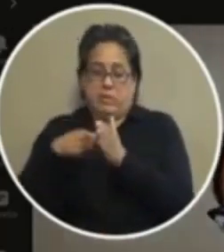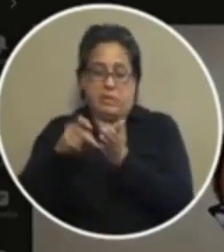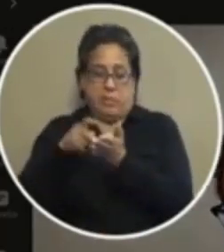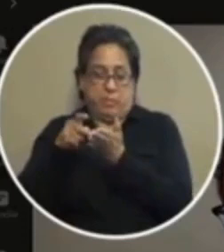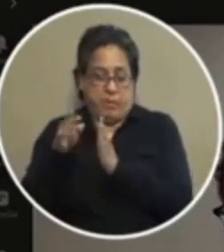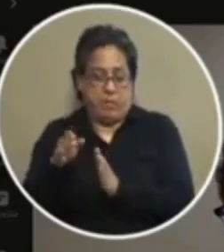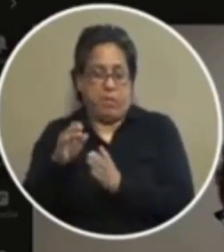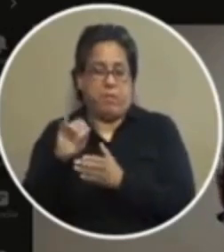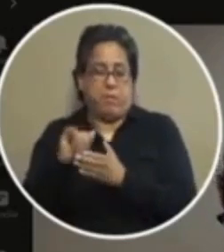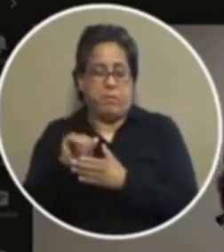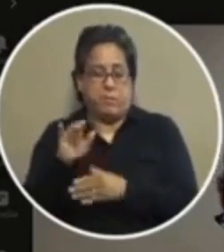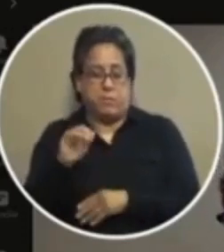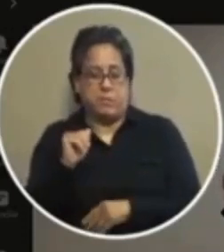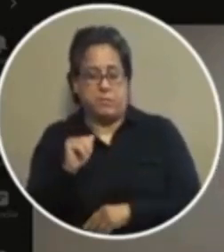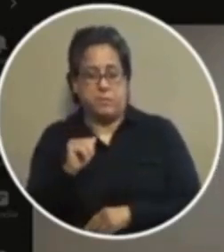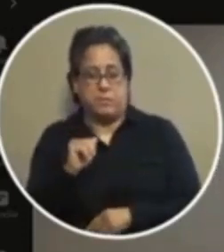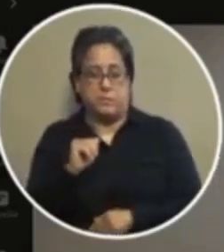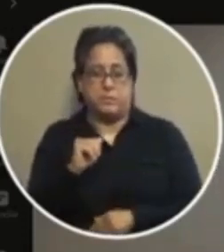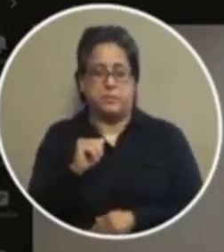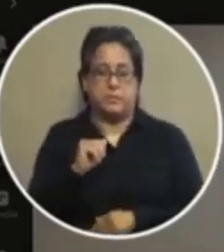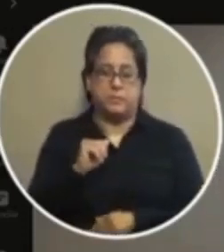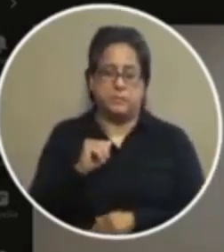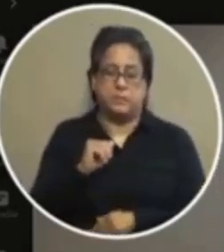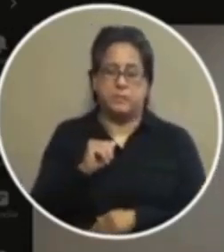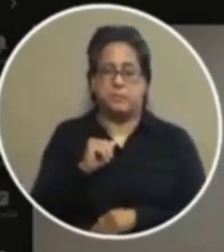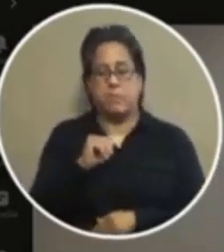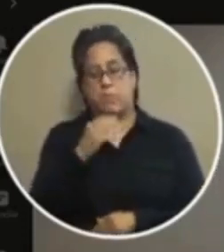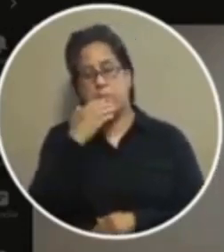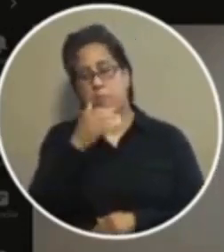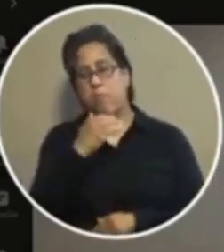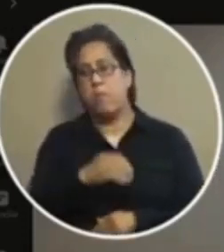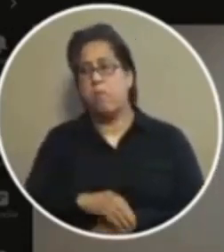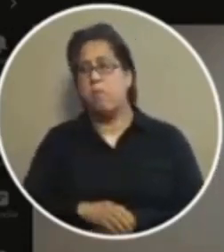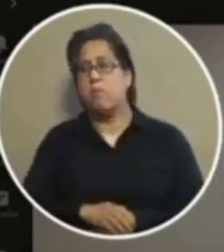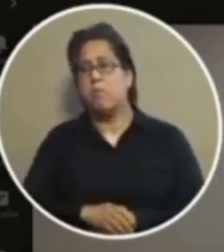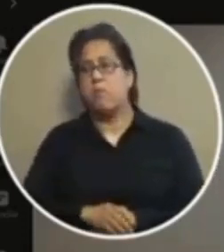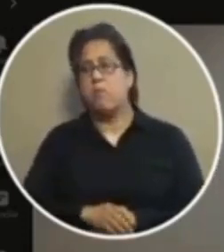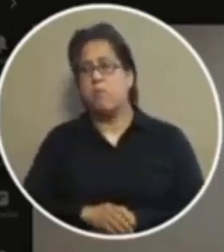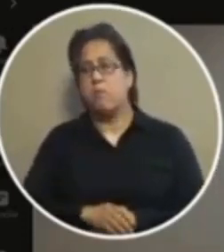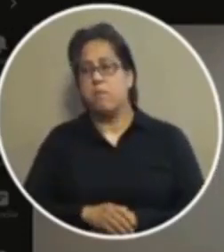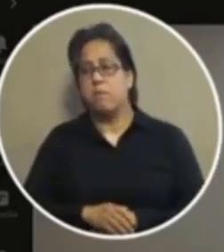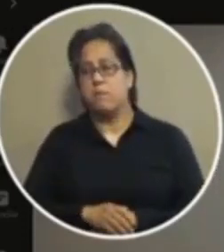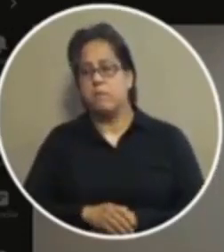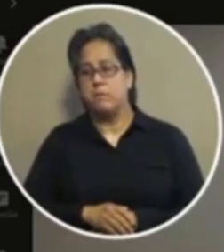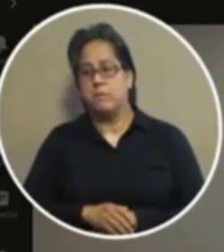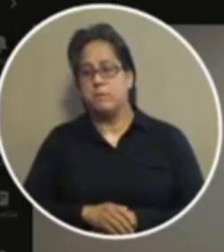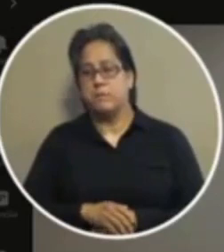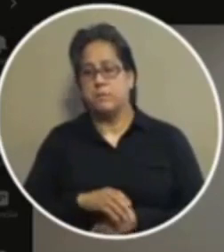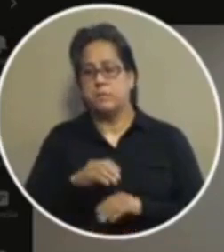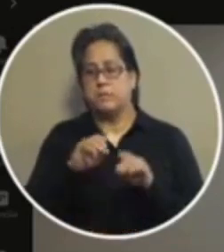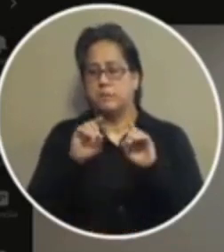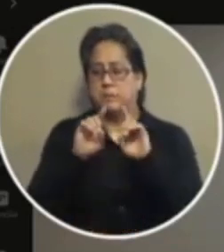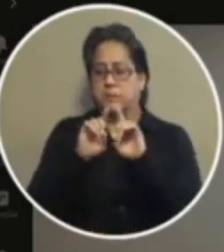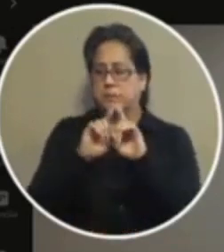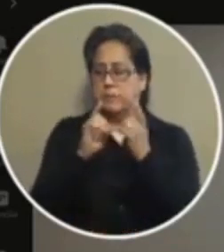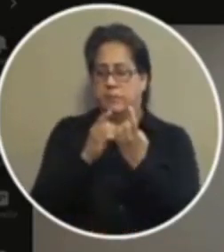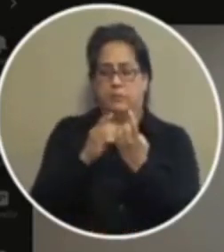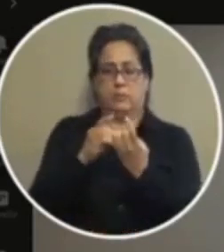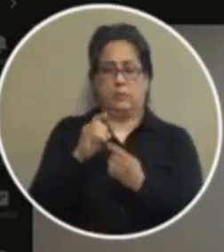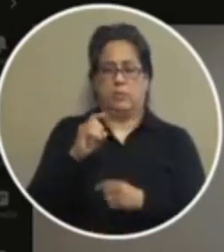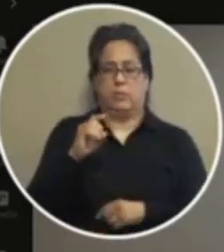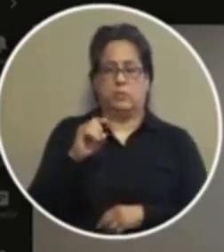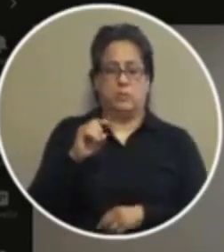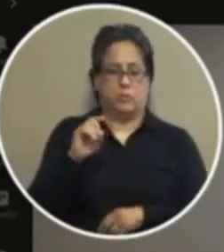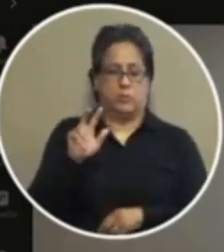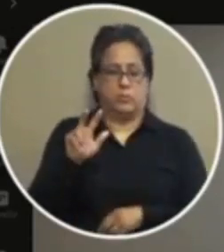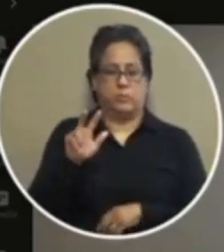where my position is at as far as that thank you thank you both representative hernandez and then representative